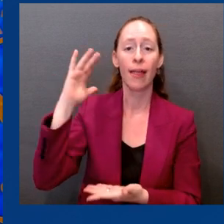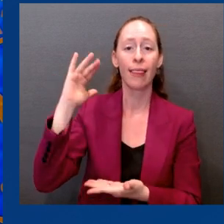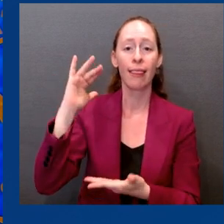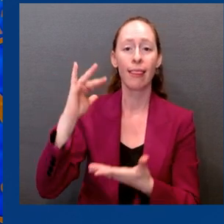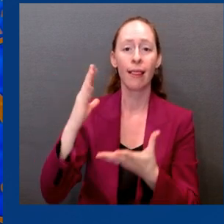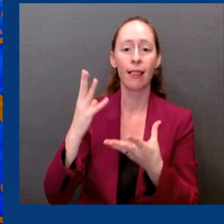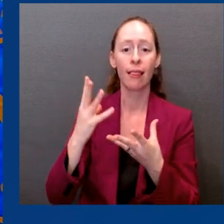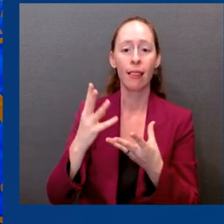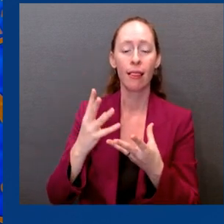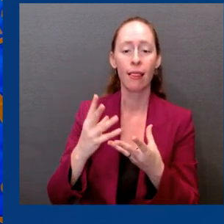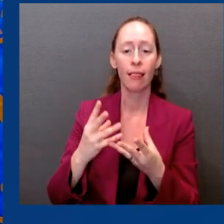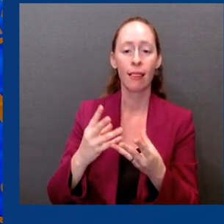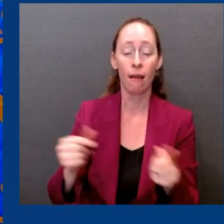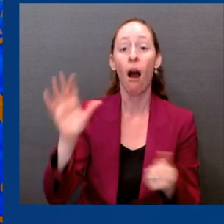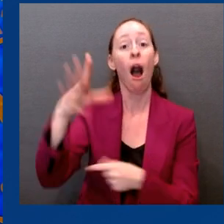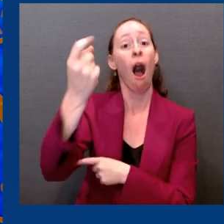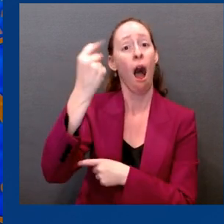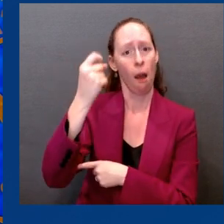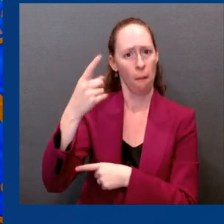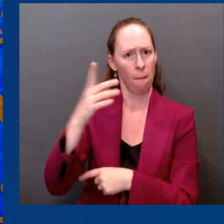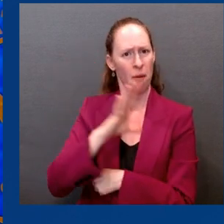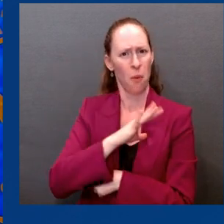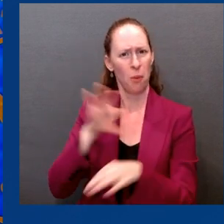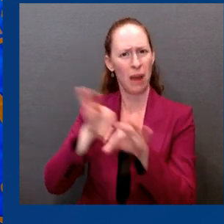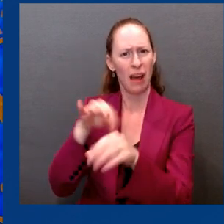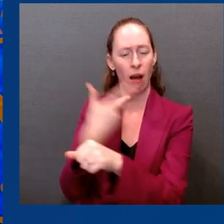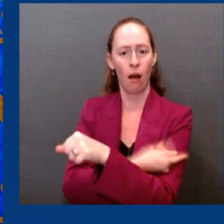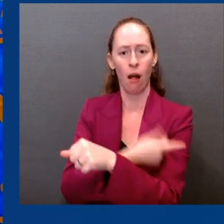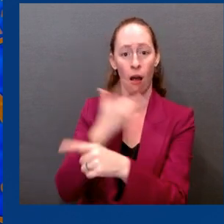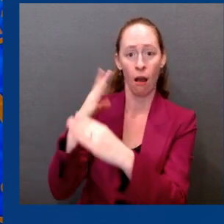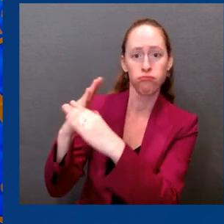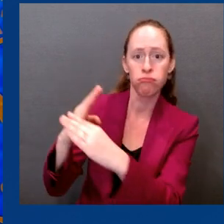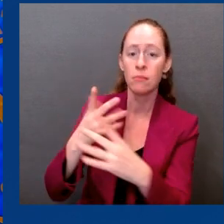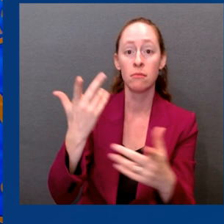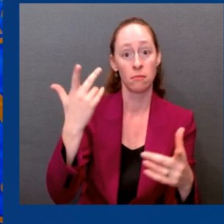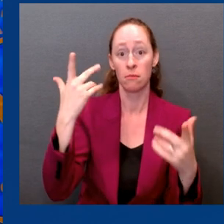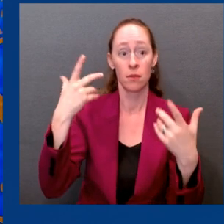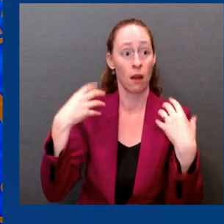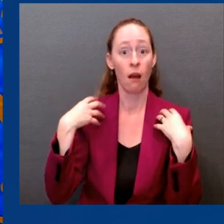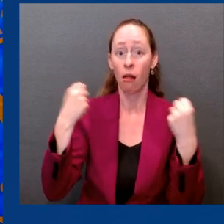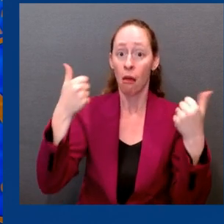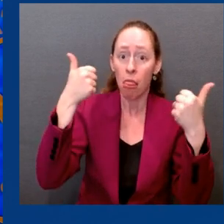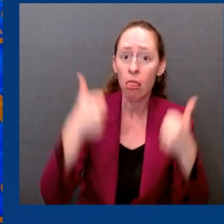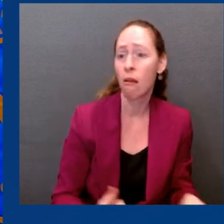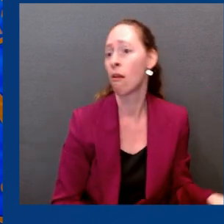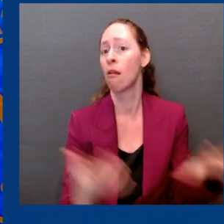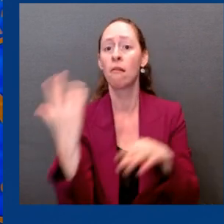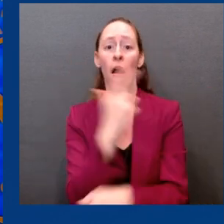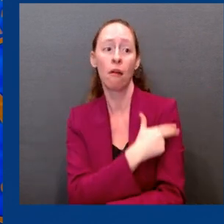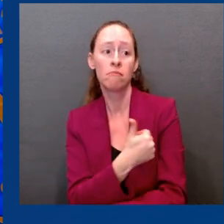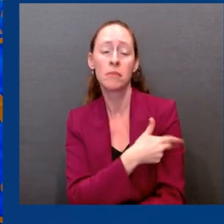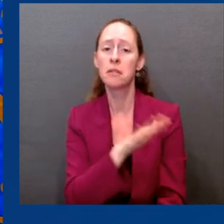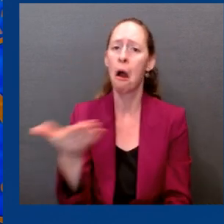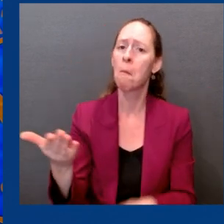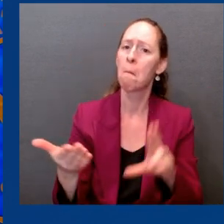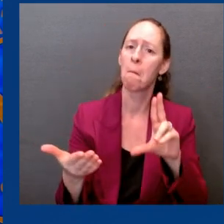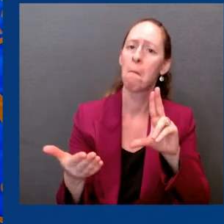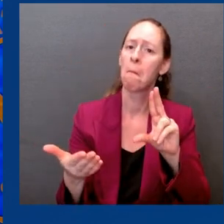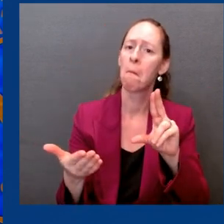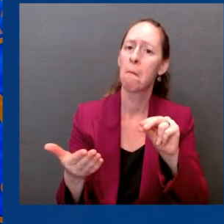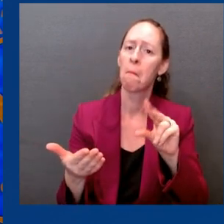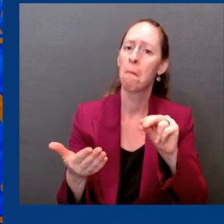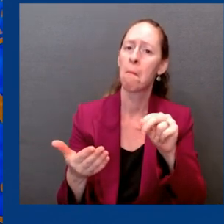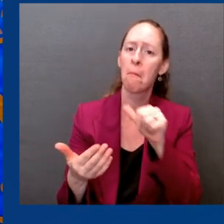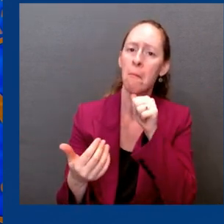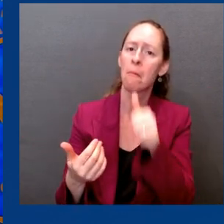our recently updated vaccines? Data from Moderna and Pfizer have shown that vaccines